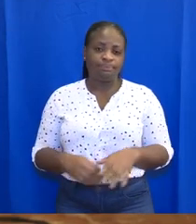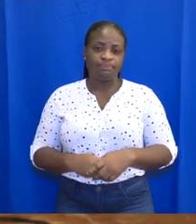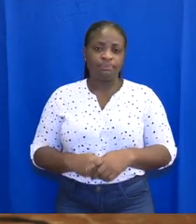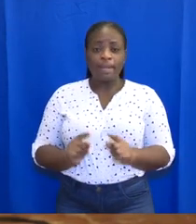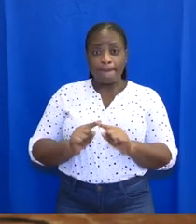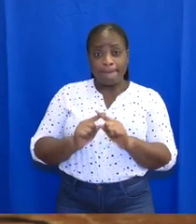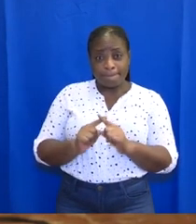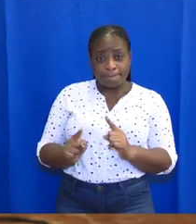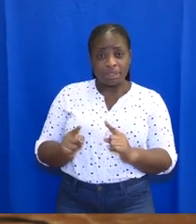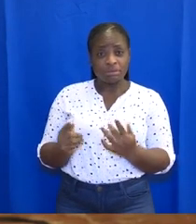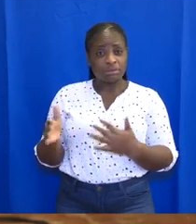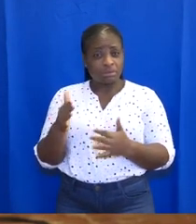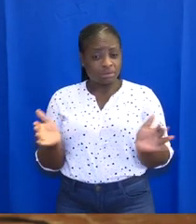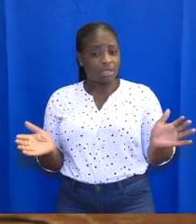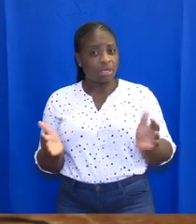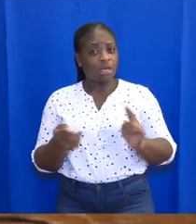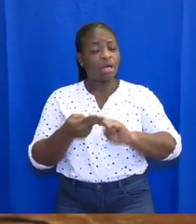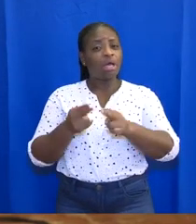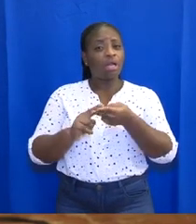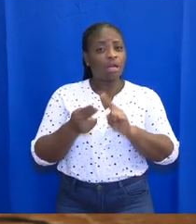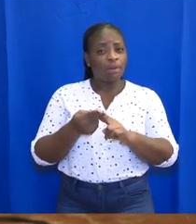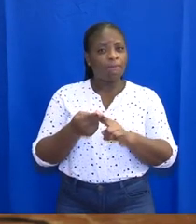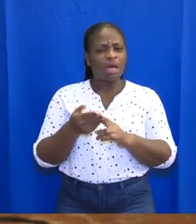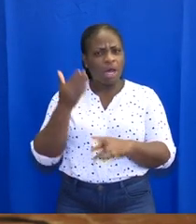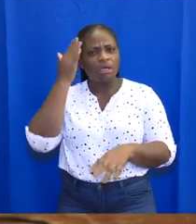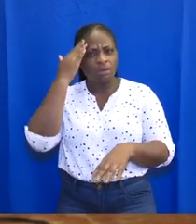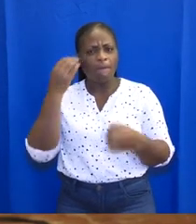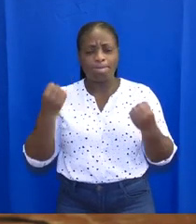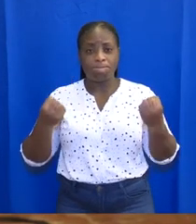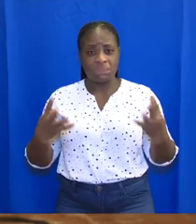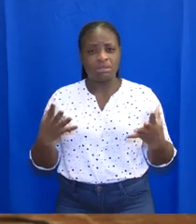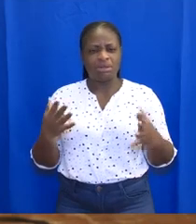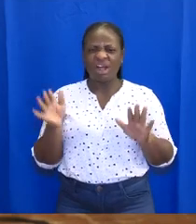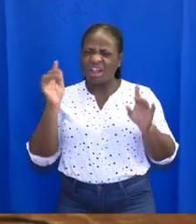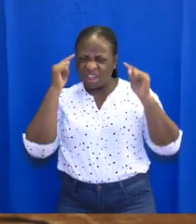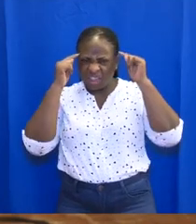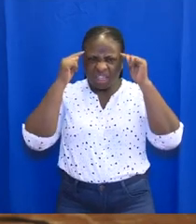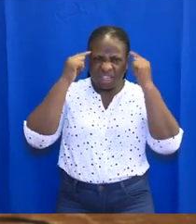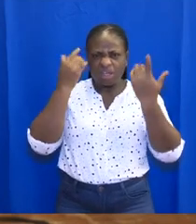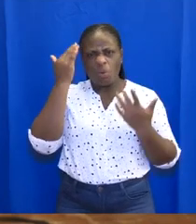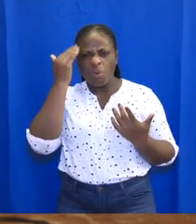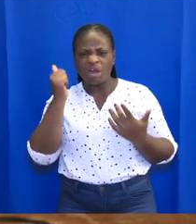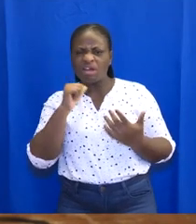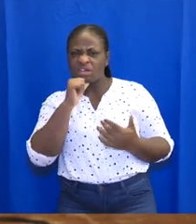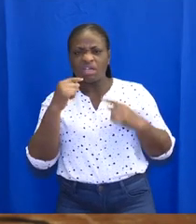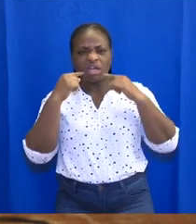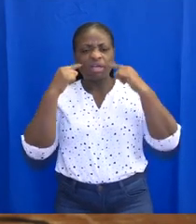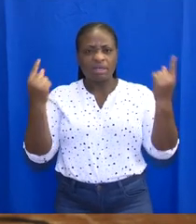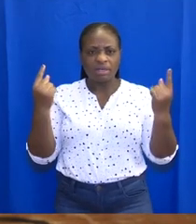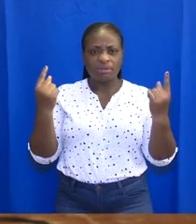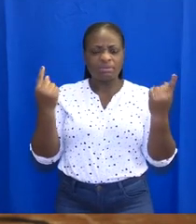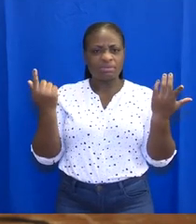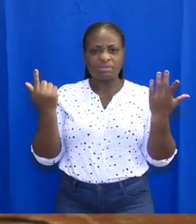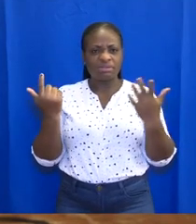In the face of these encouraging statistics, I know there are many who are wondering why I have not announced a complete